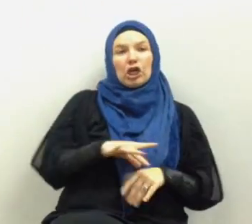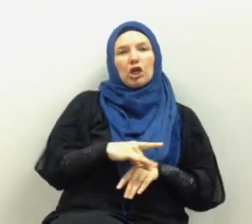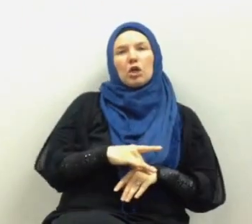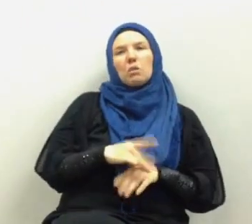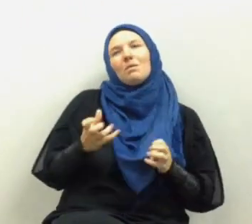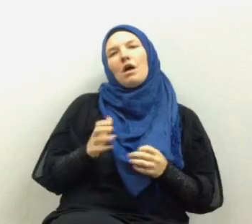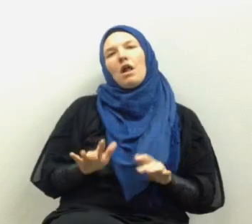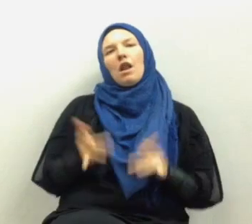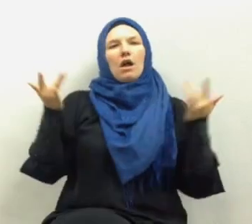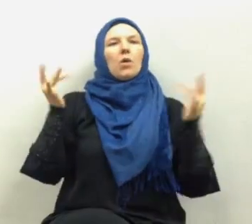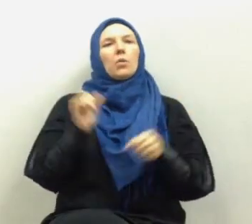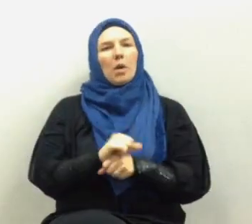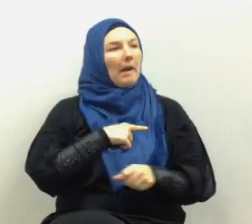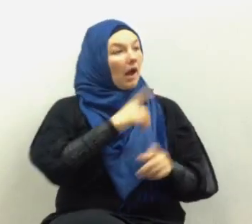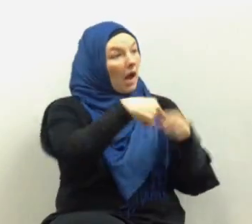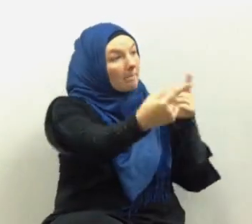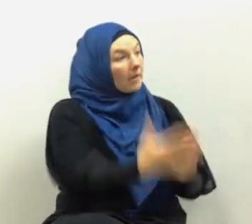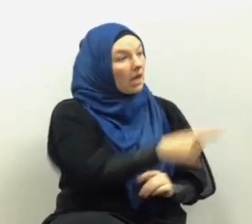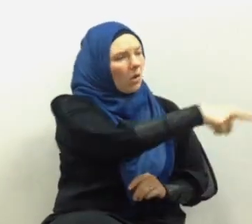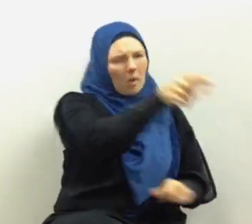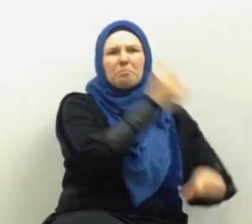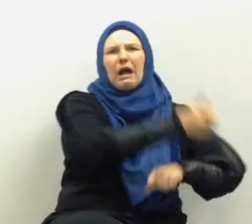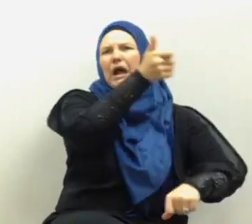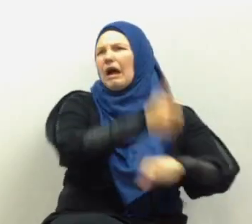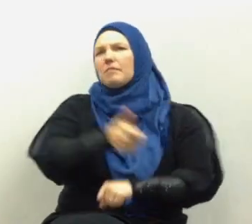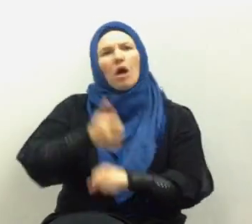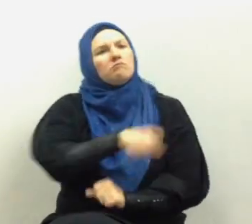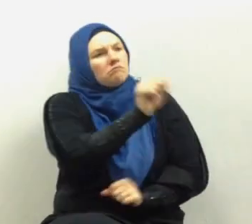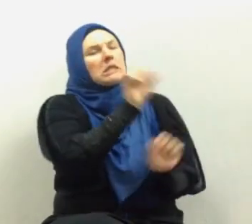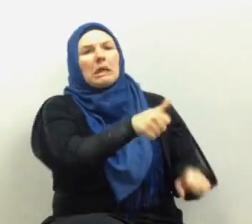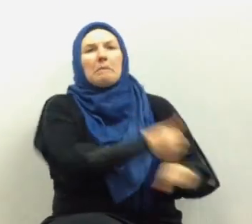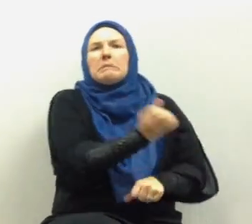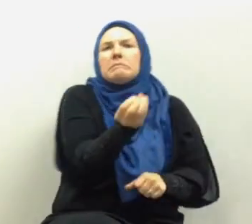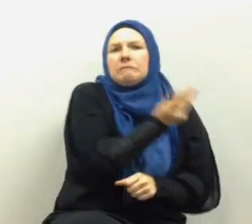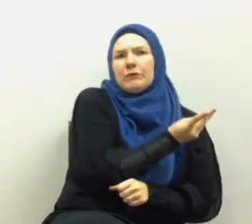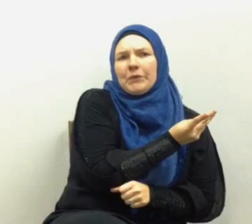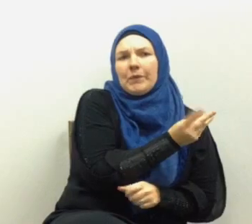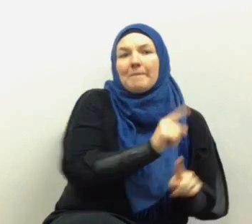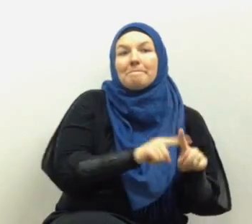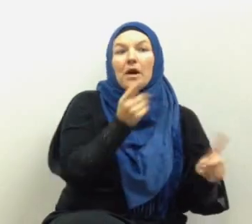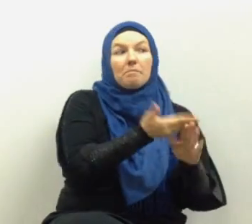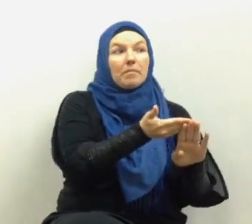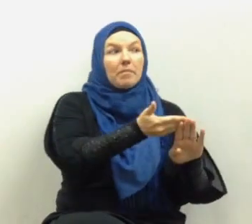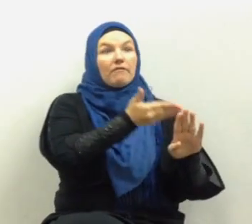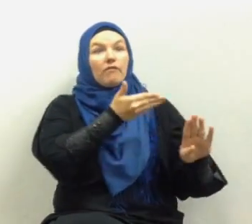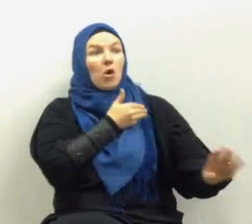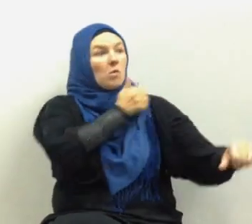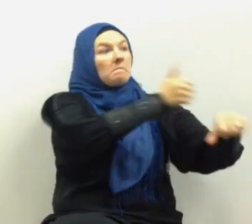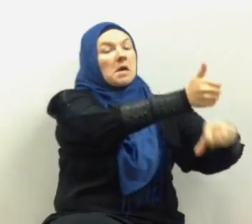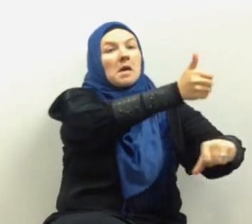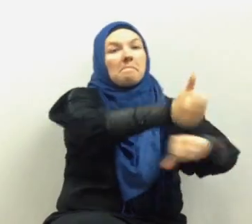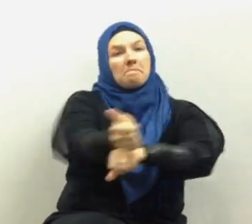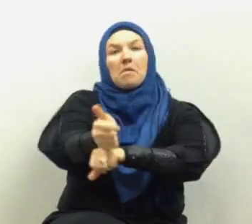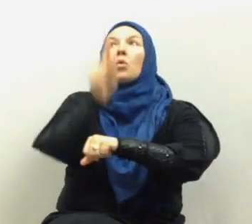you know we blame our enemies a lot and they are to be blamed for many things but before we